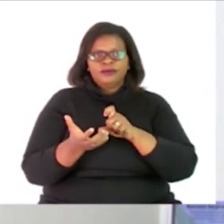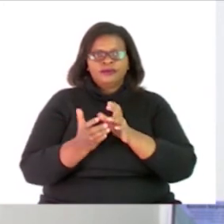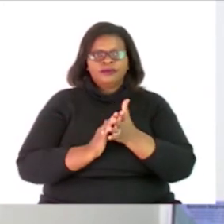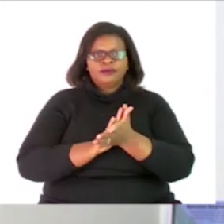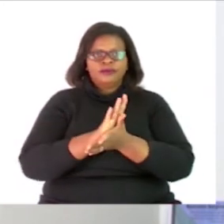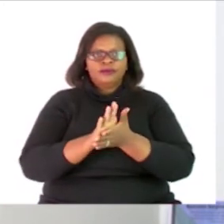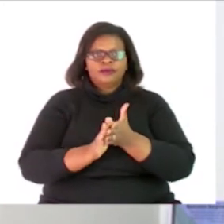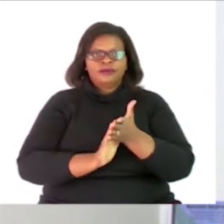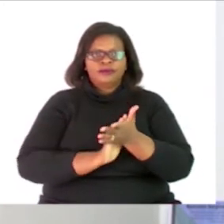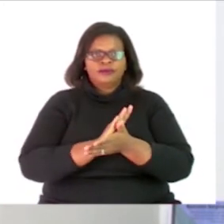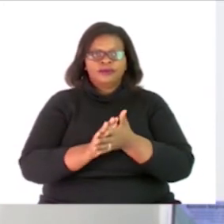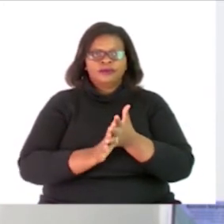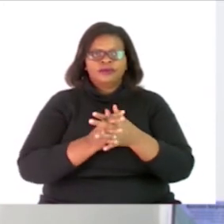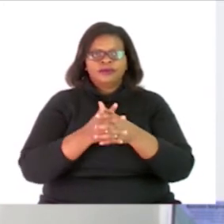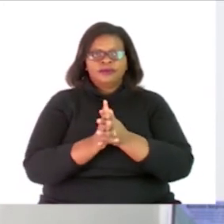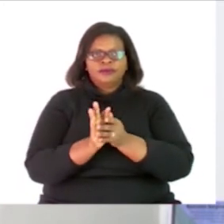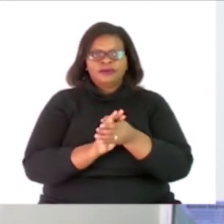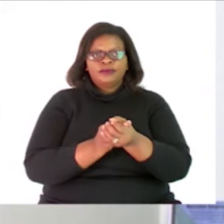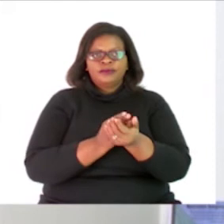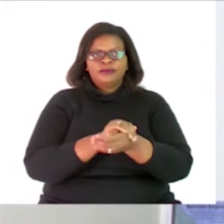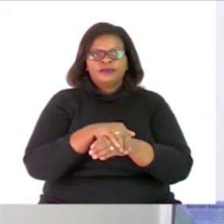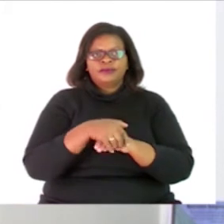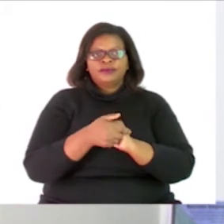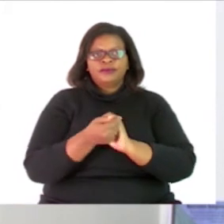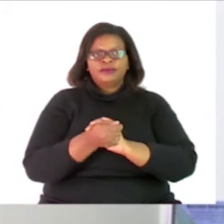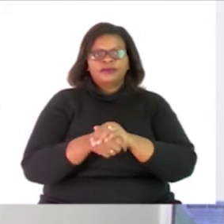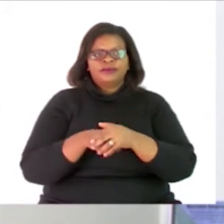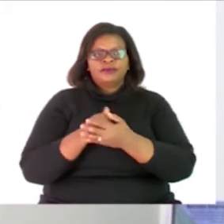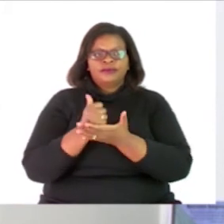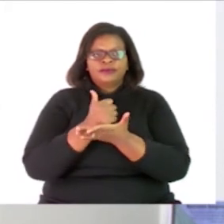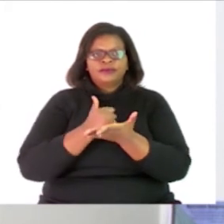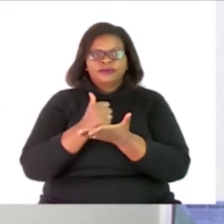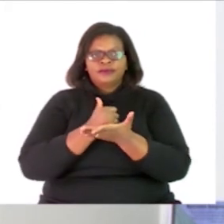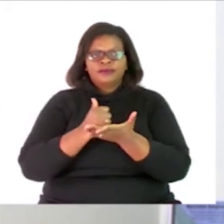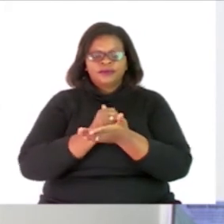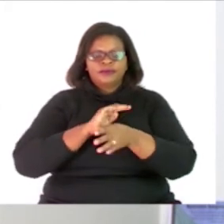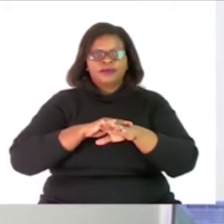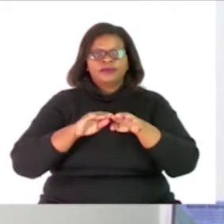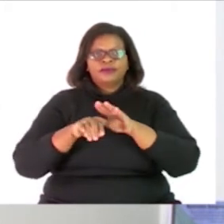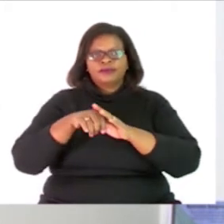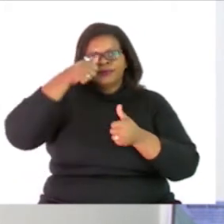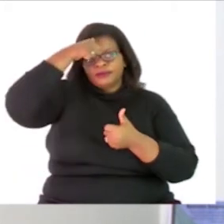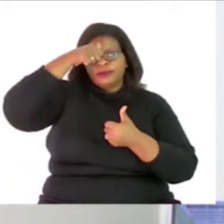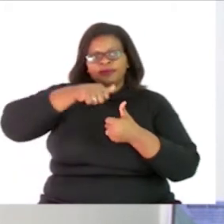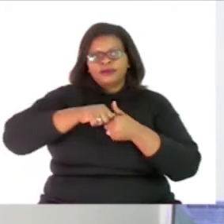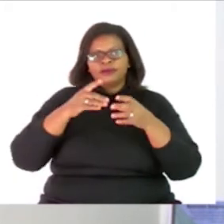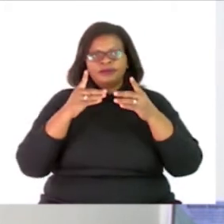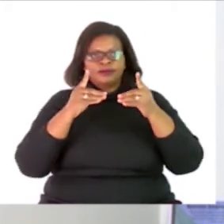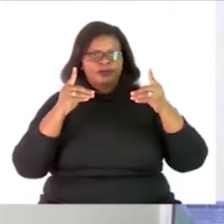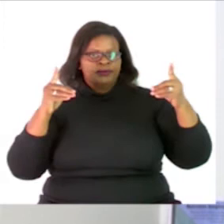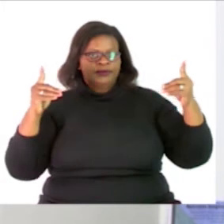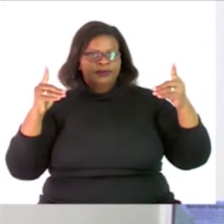make sure your hands are clean to sanitize please remember to keep your social